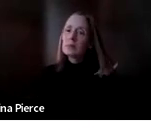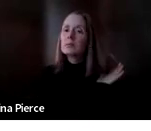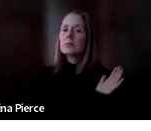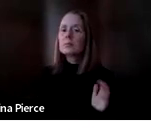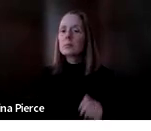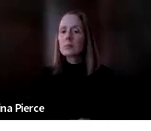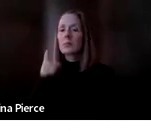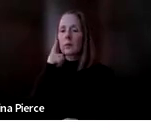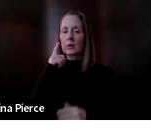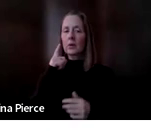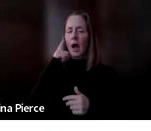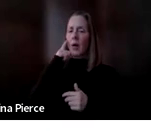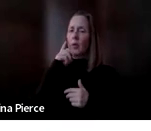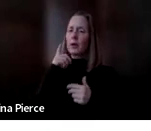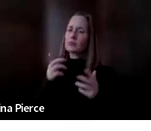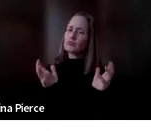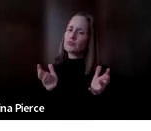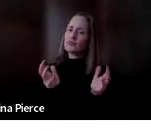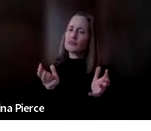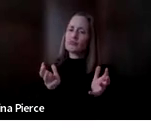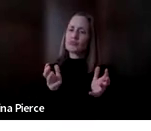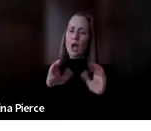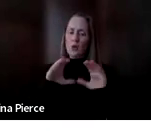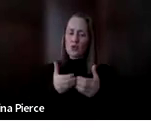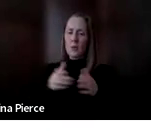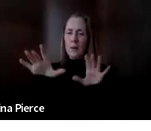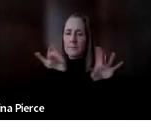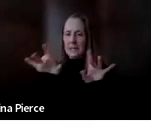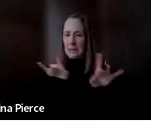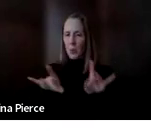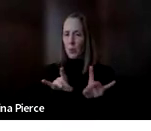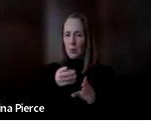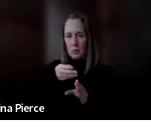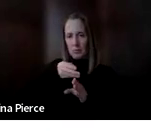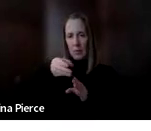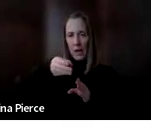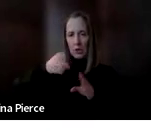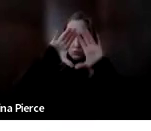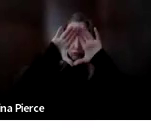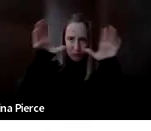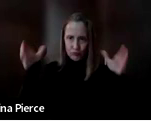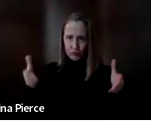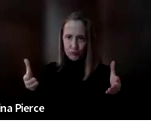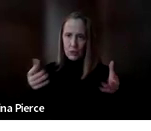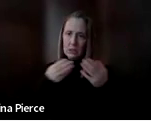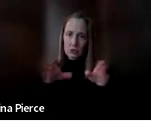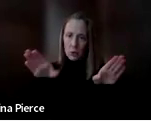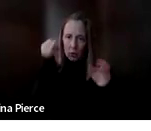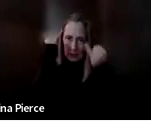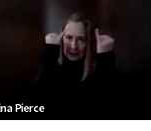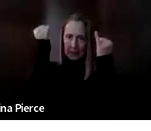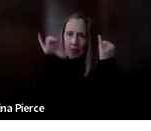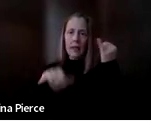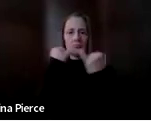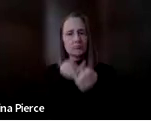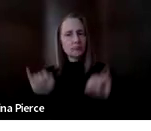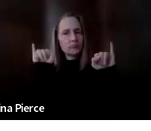that the chat group has kind of picked out some of like the major overarching concepts of AAC. It's that that independence,